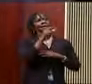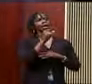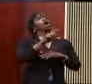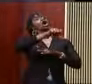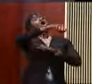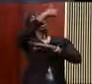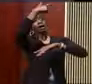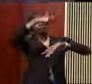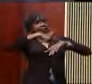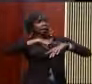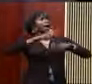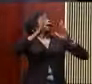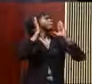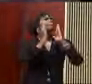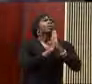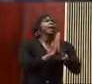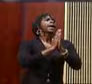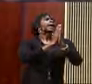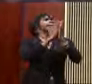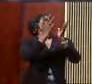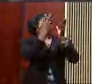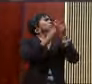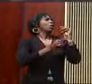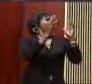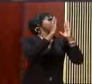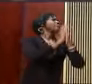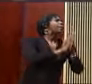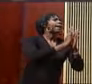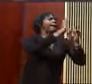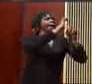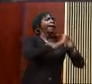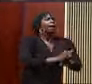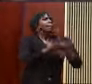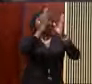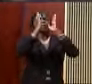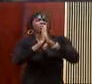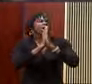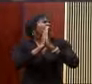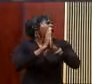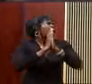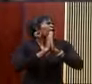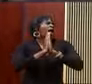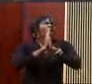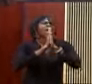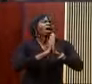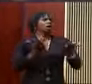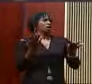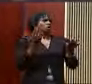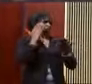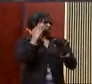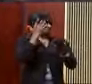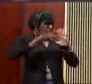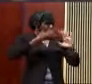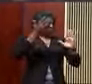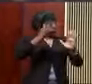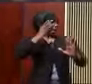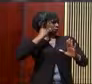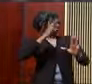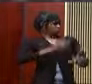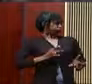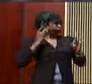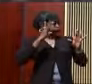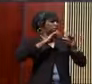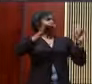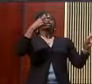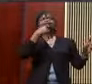prayers because sometimes I just say them out of habit, but then every now and then when life knocks me down, I don't